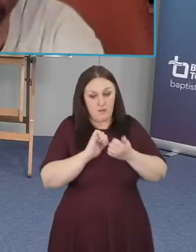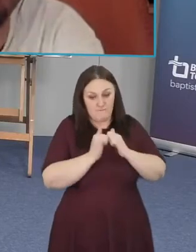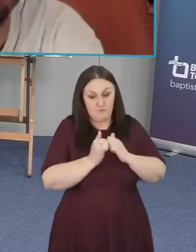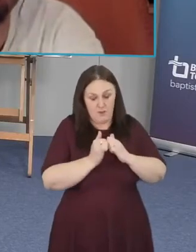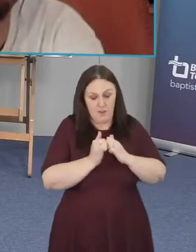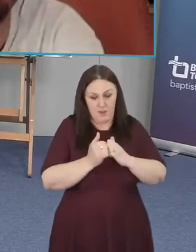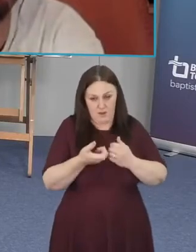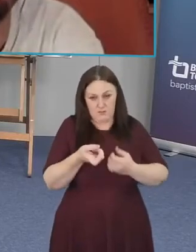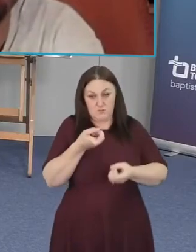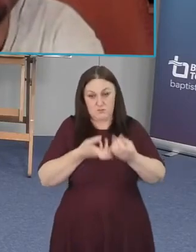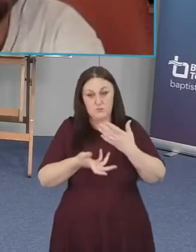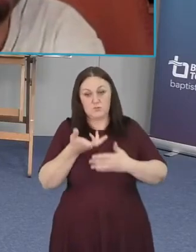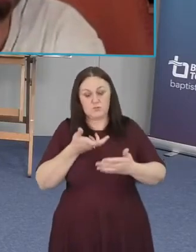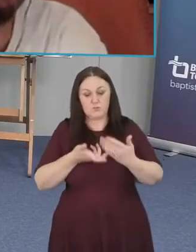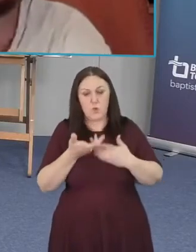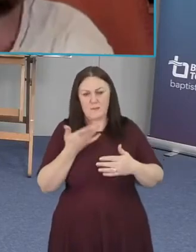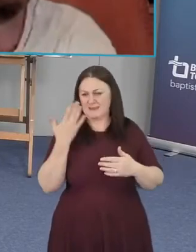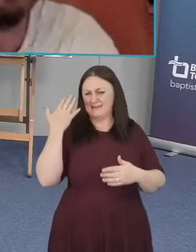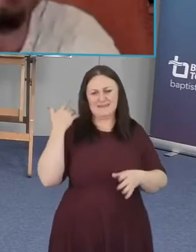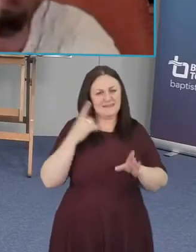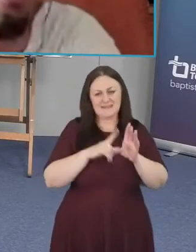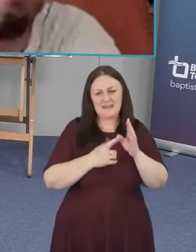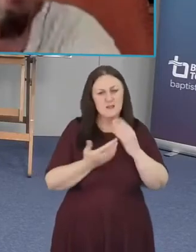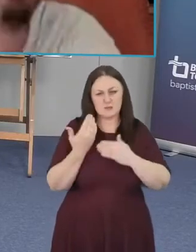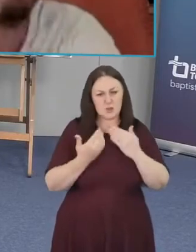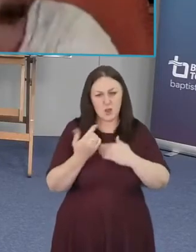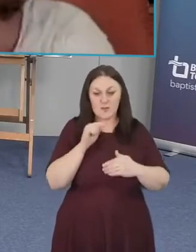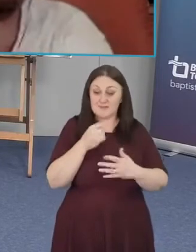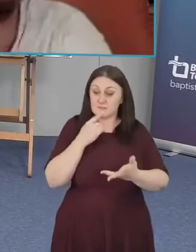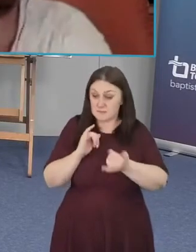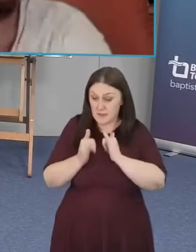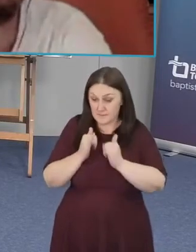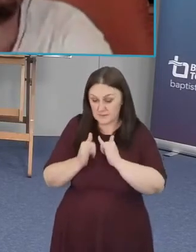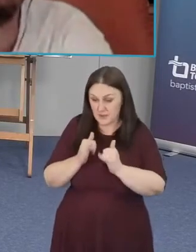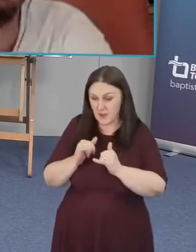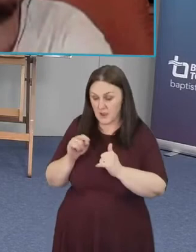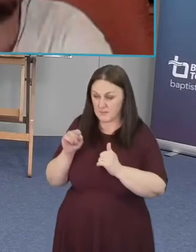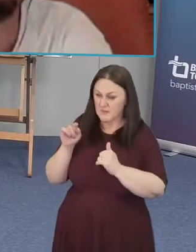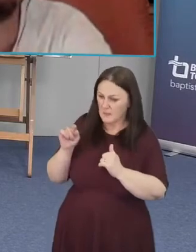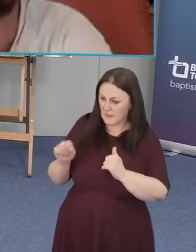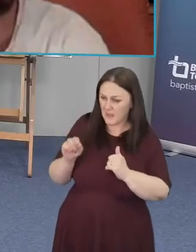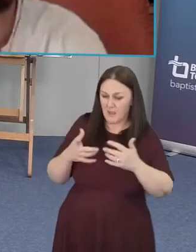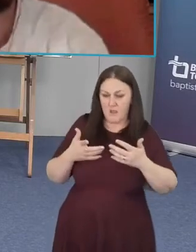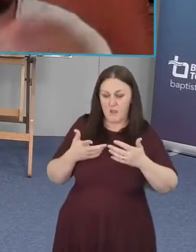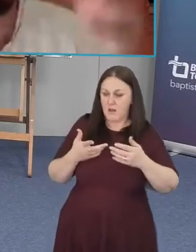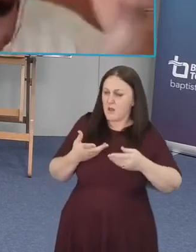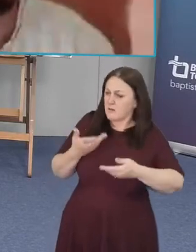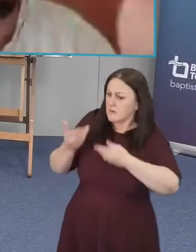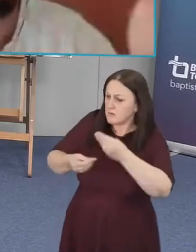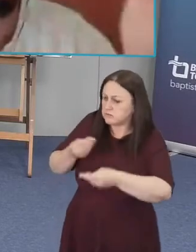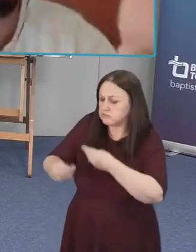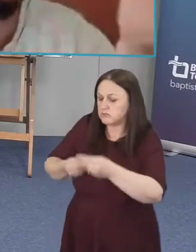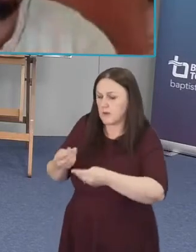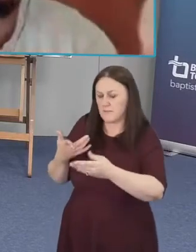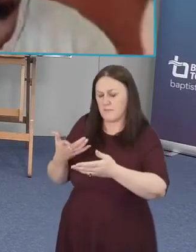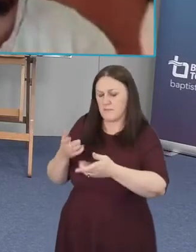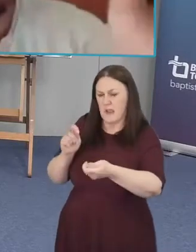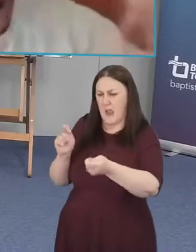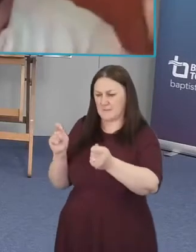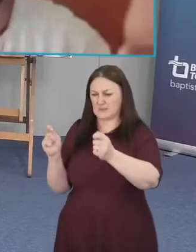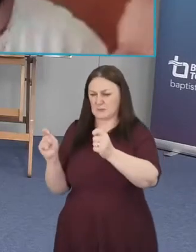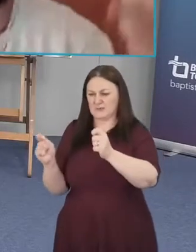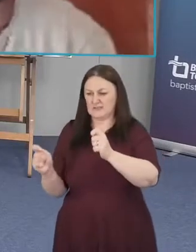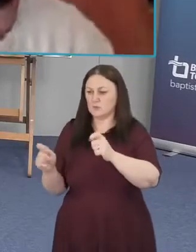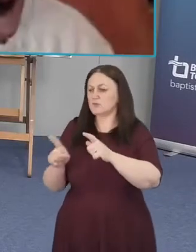you know this is many years ago he said sometimes the narrative gets twisted in a way that says uh you know you